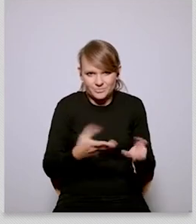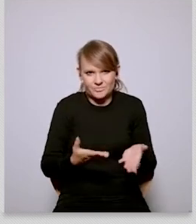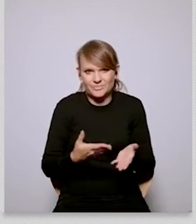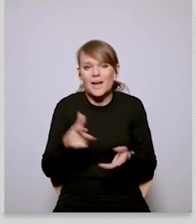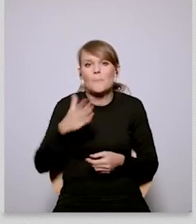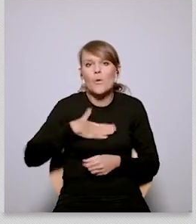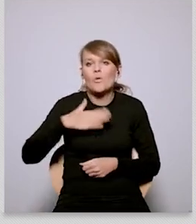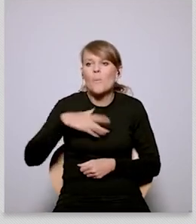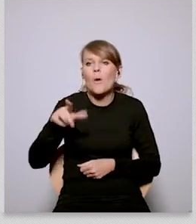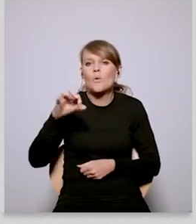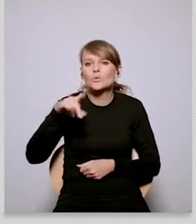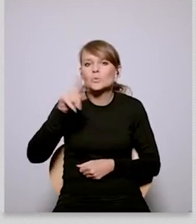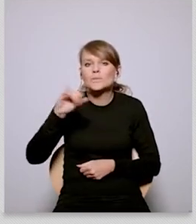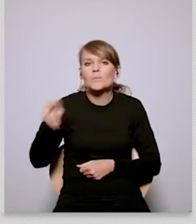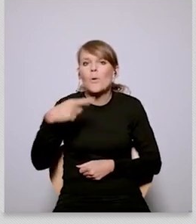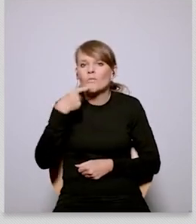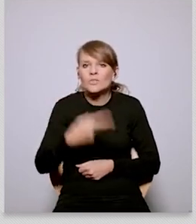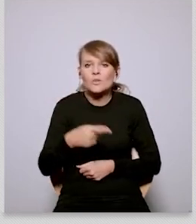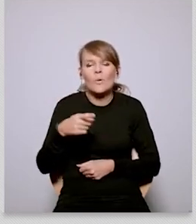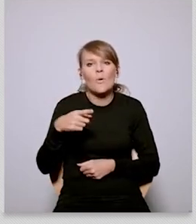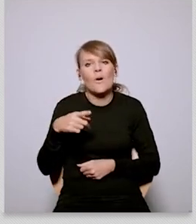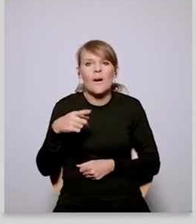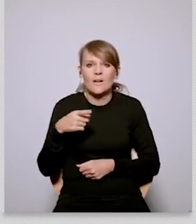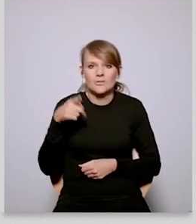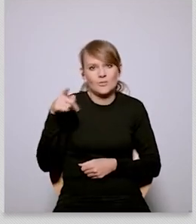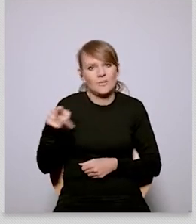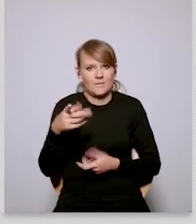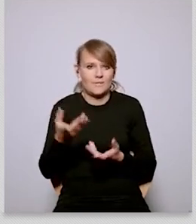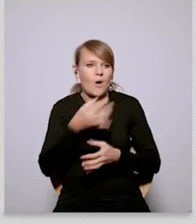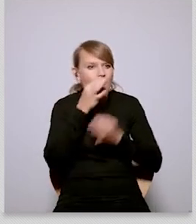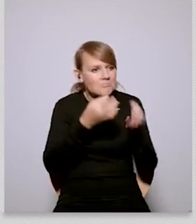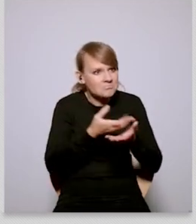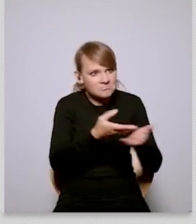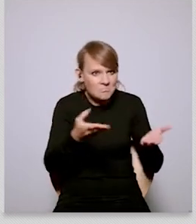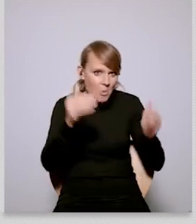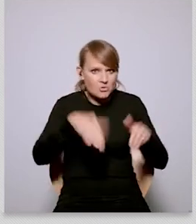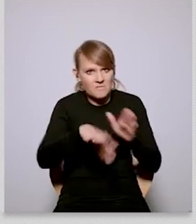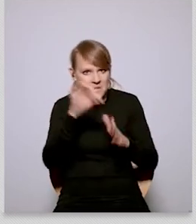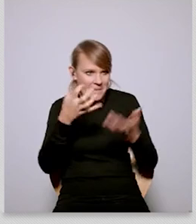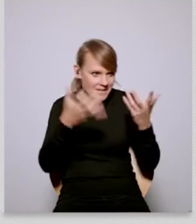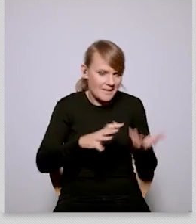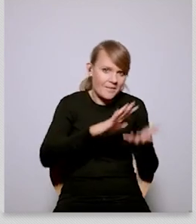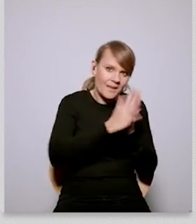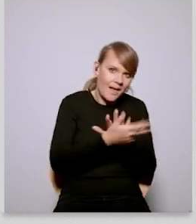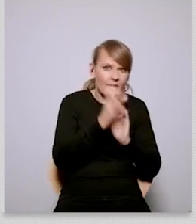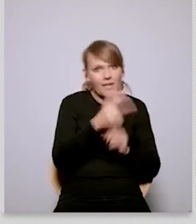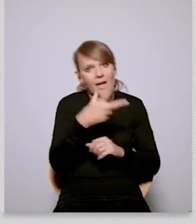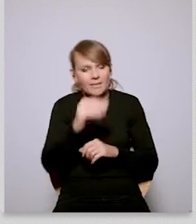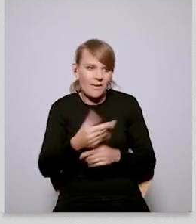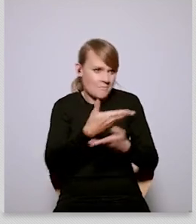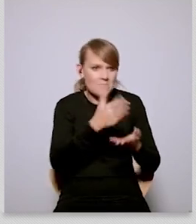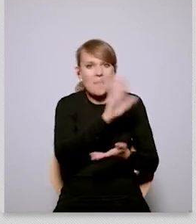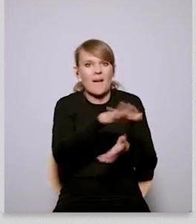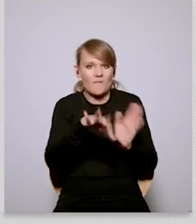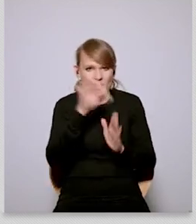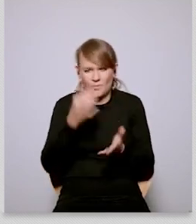so i really liked listening to susie who said that people want us to believe that it is our